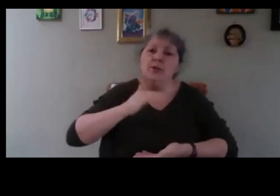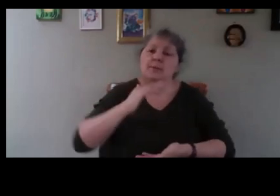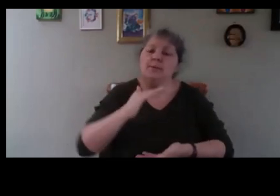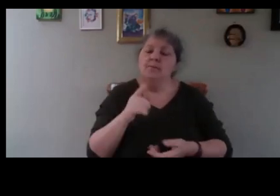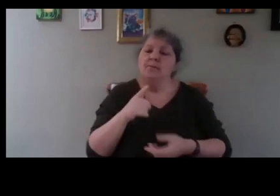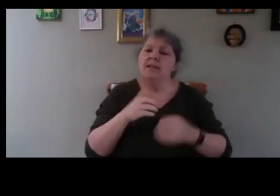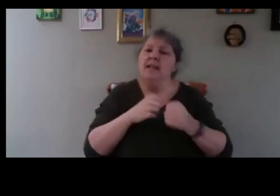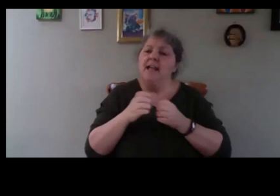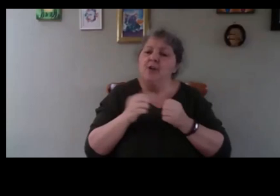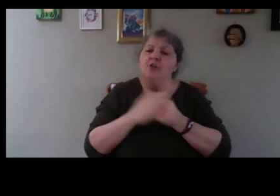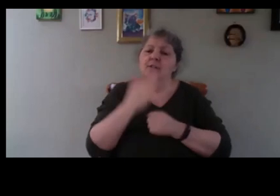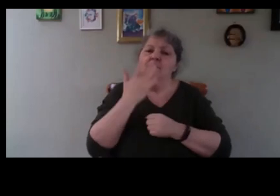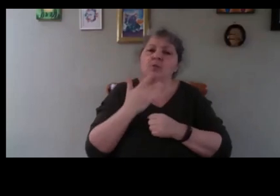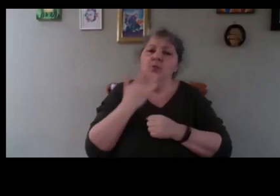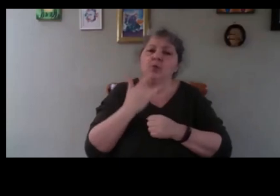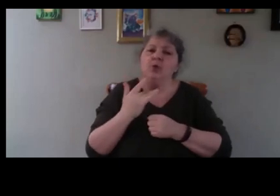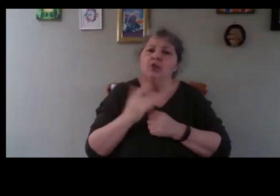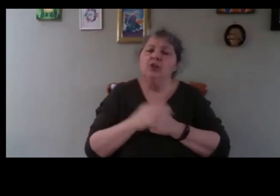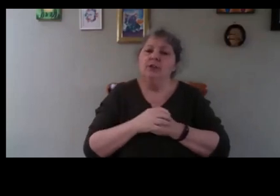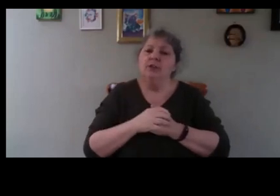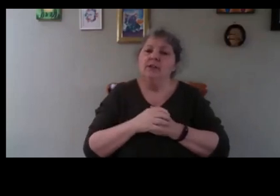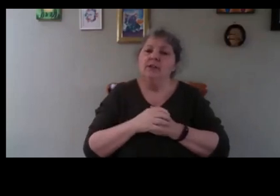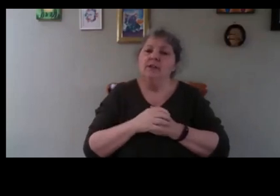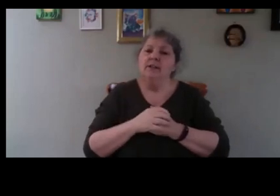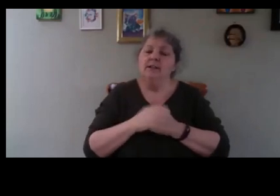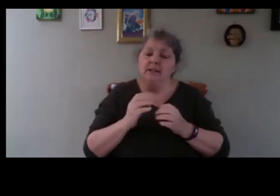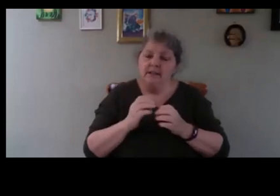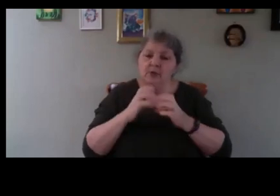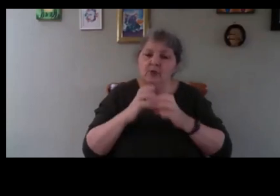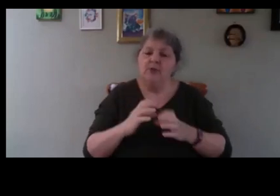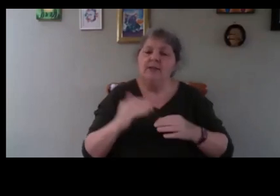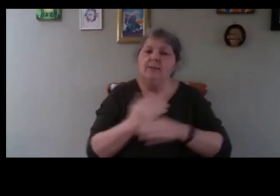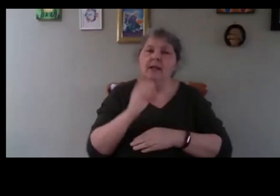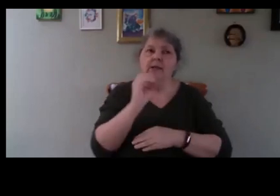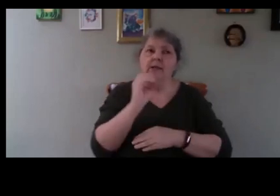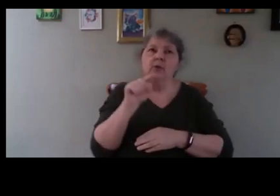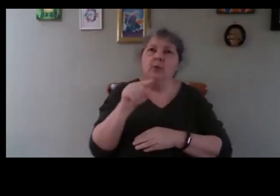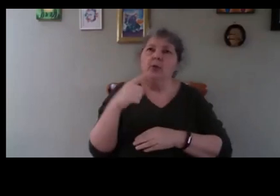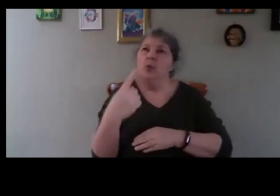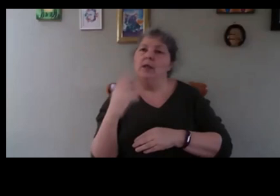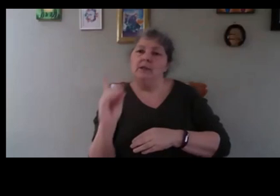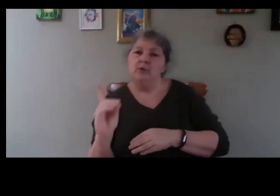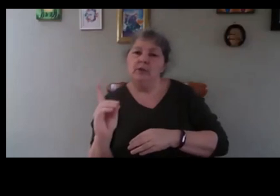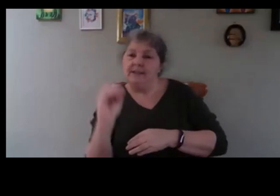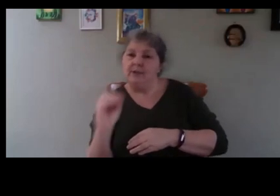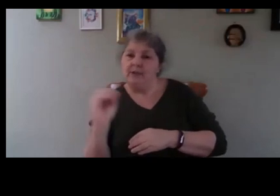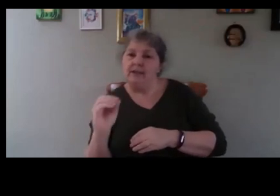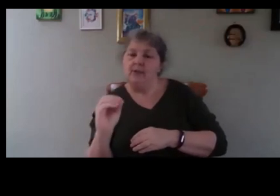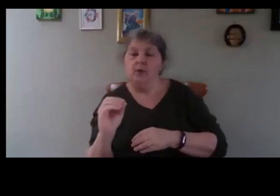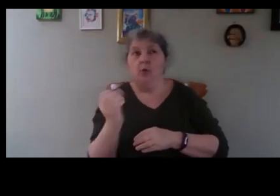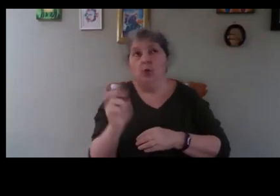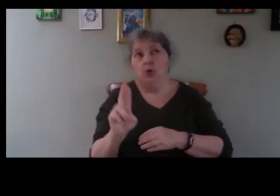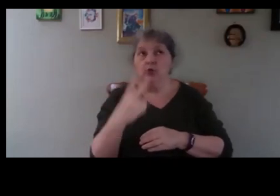of the water like the sea increase by 0.1 degree or 0.2 degree